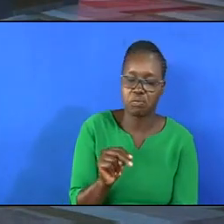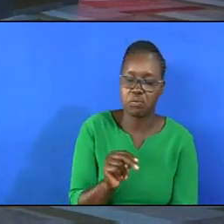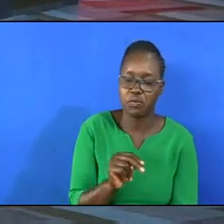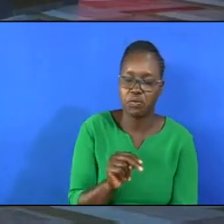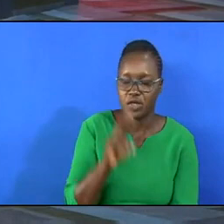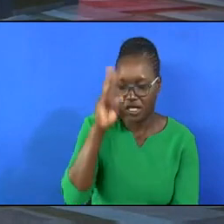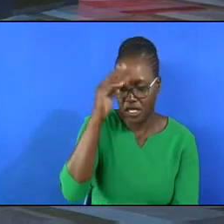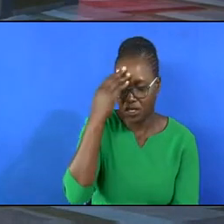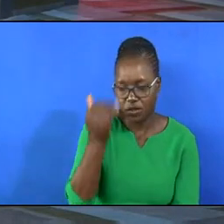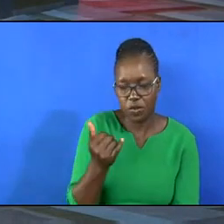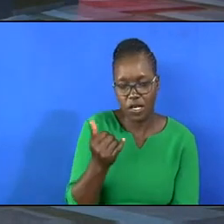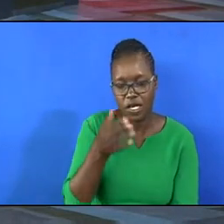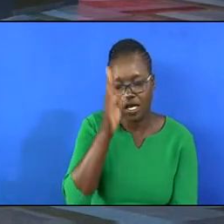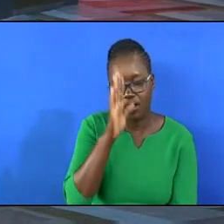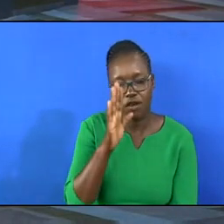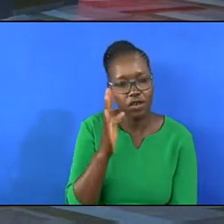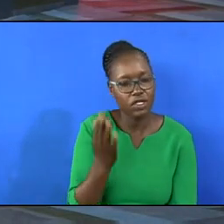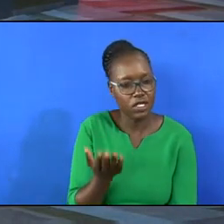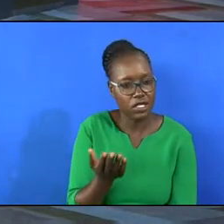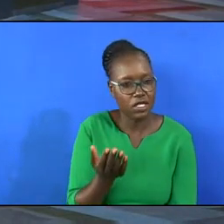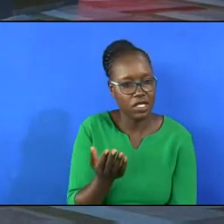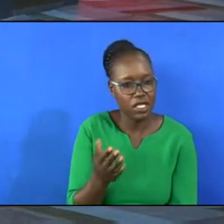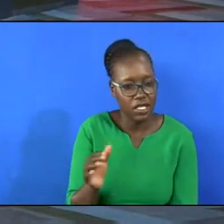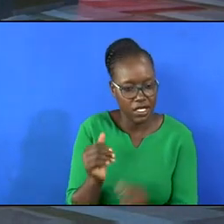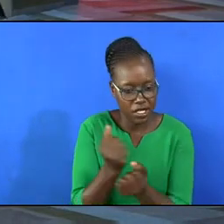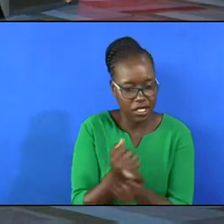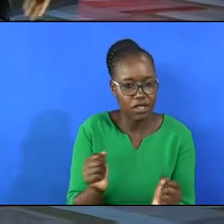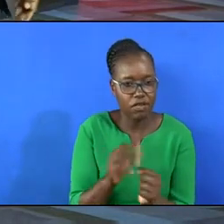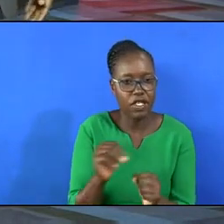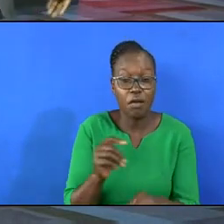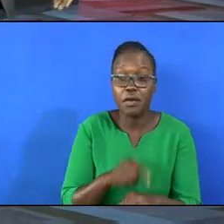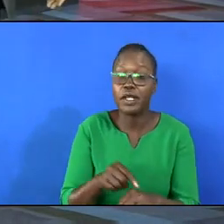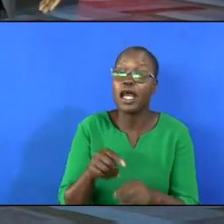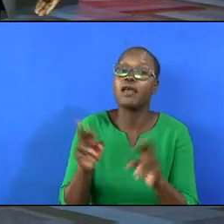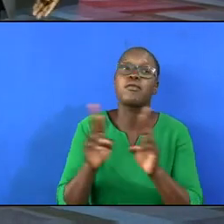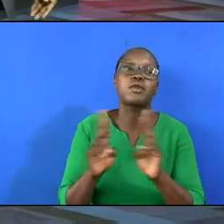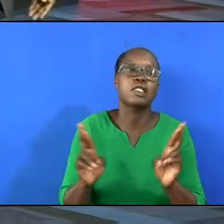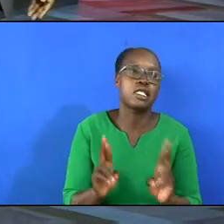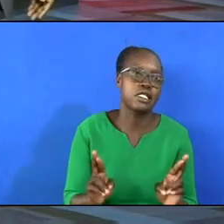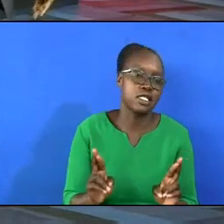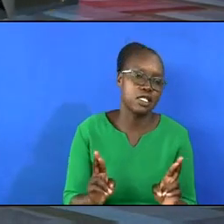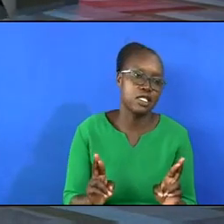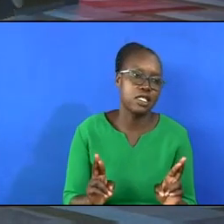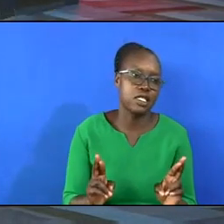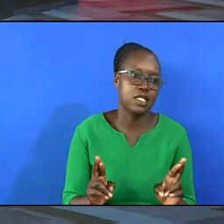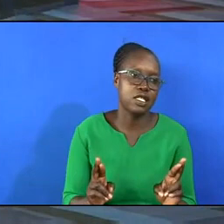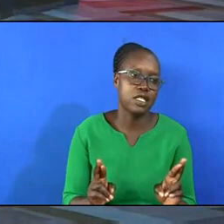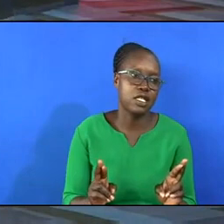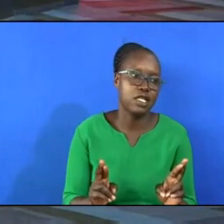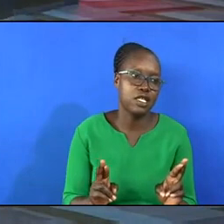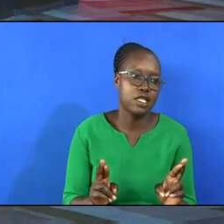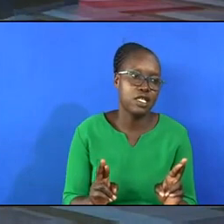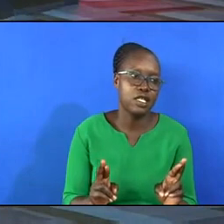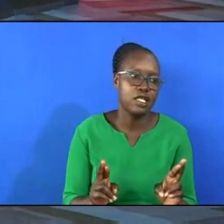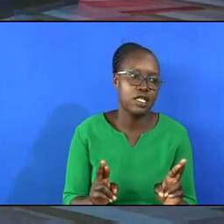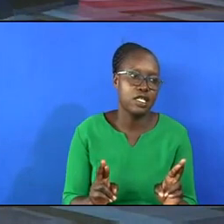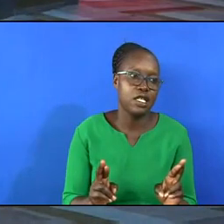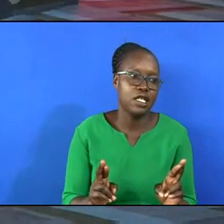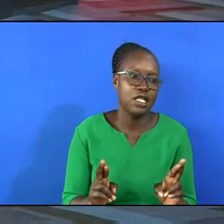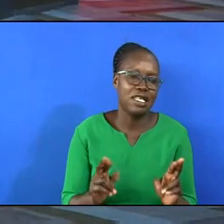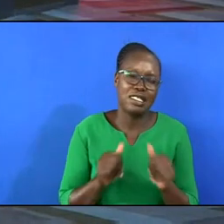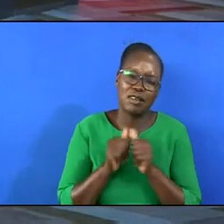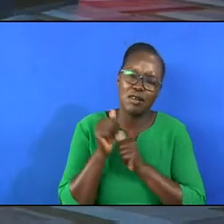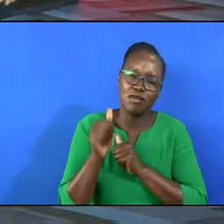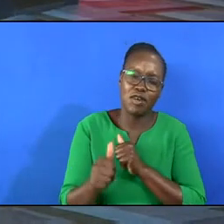The reason why God did that is because his time had come. When you look at the children of Israel, they were